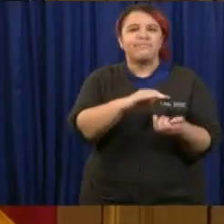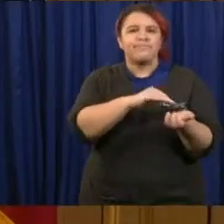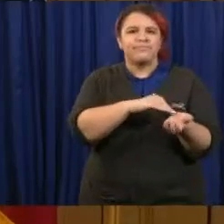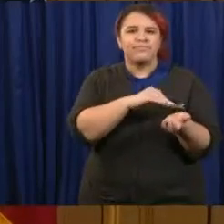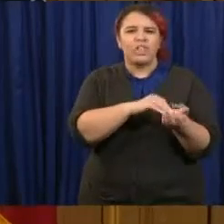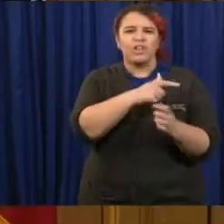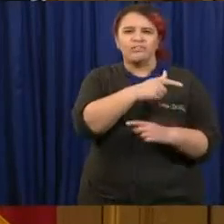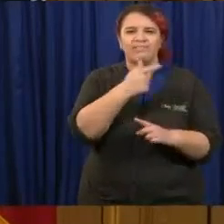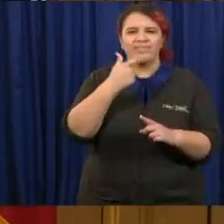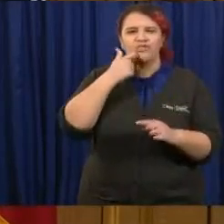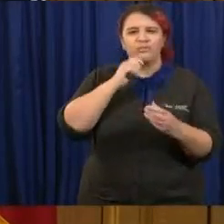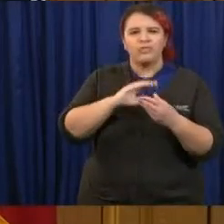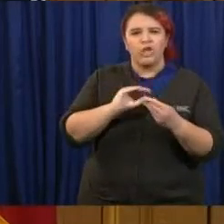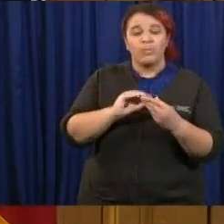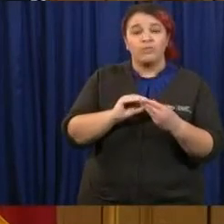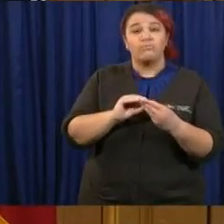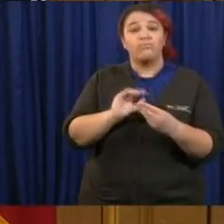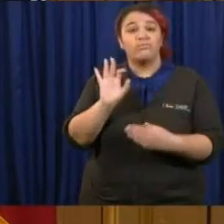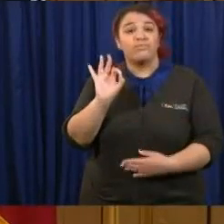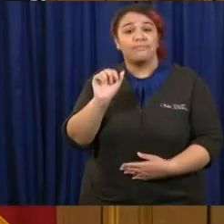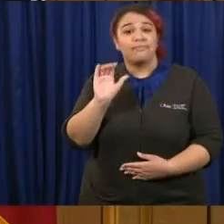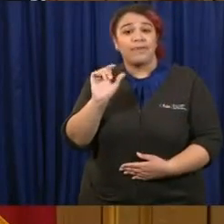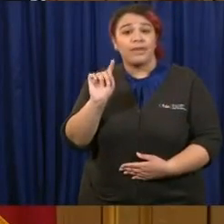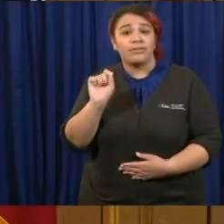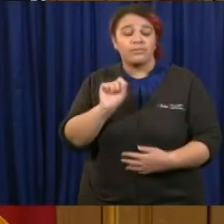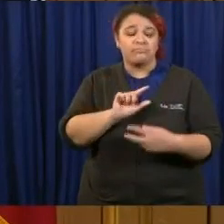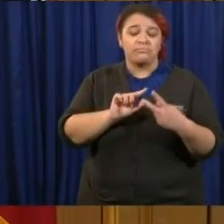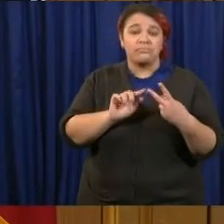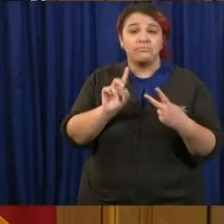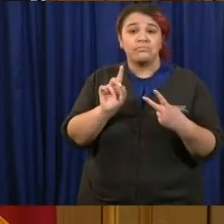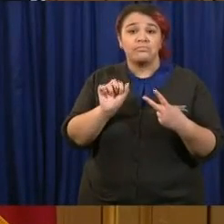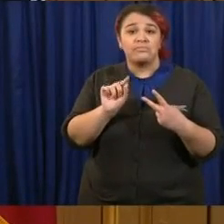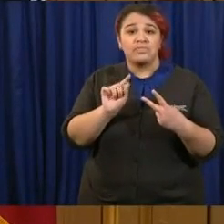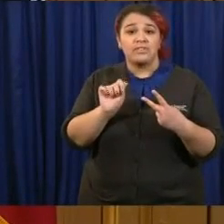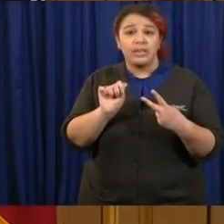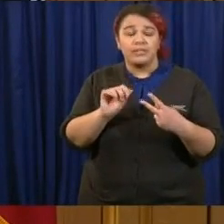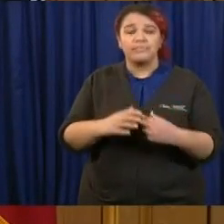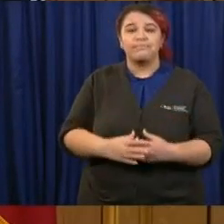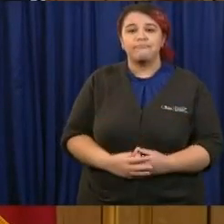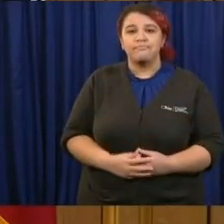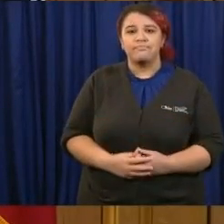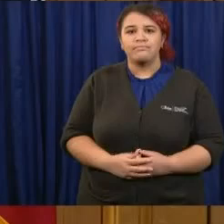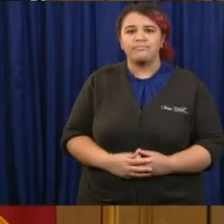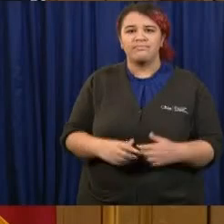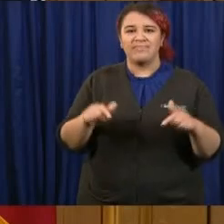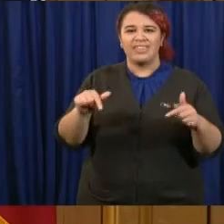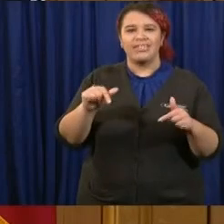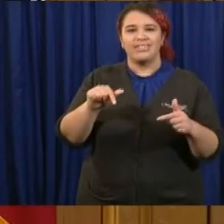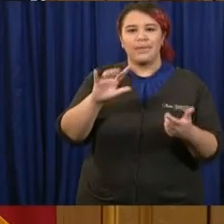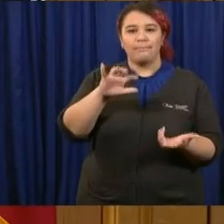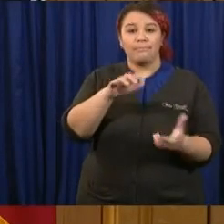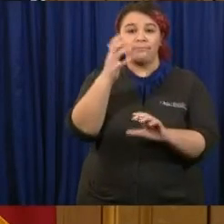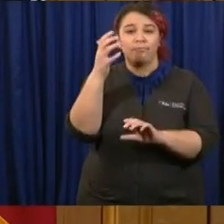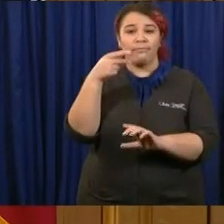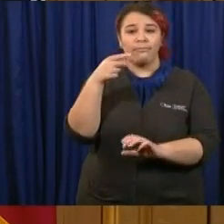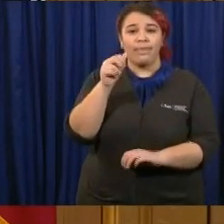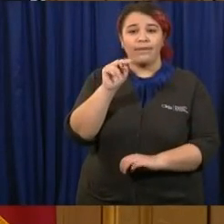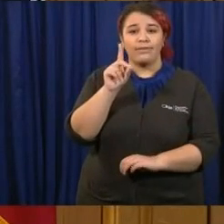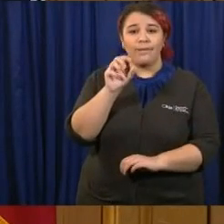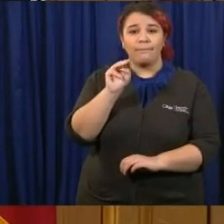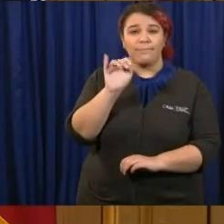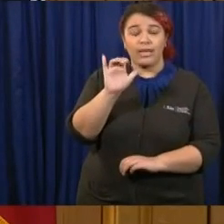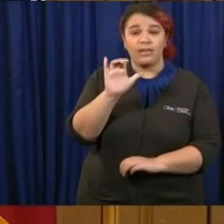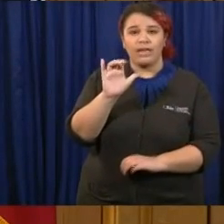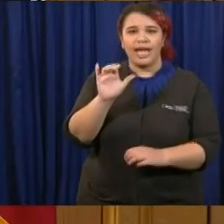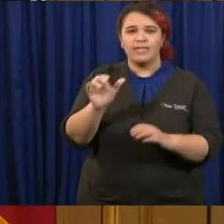data, I was reminded of something that I had heard that this has been called a partisan pandemic where the facts and data that you believe depends upon